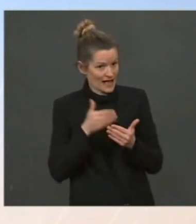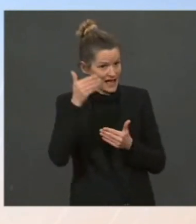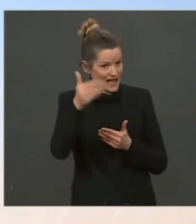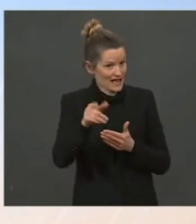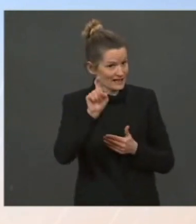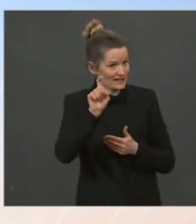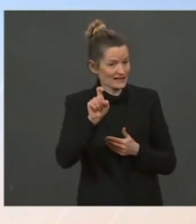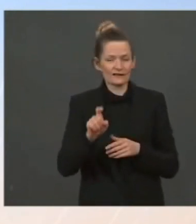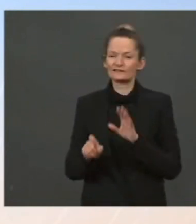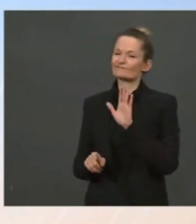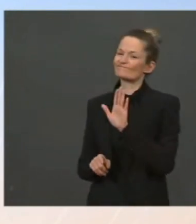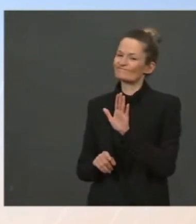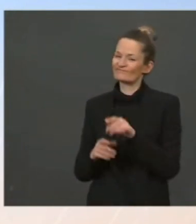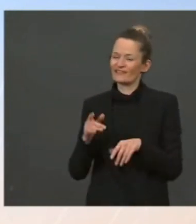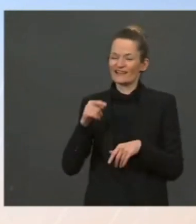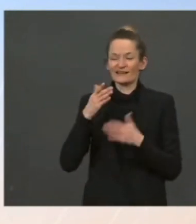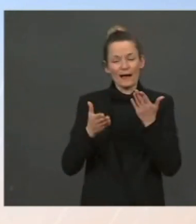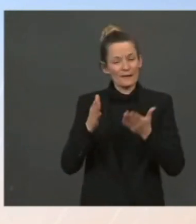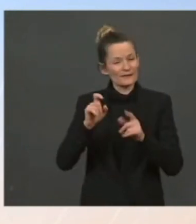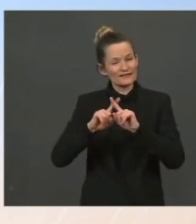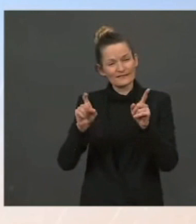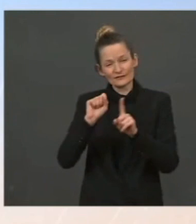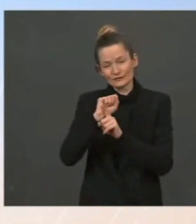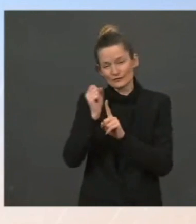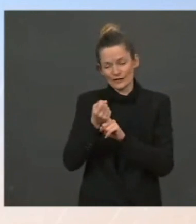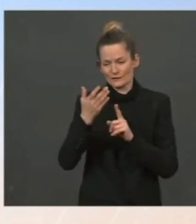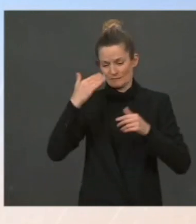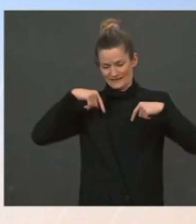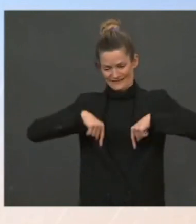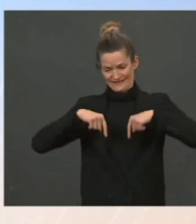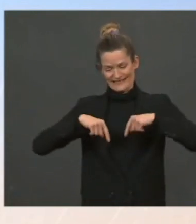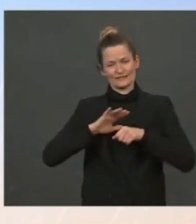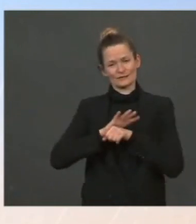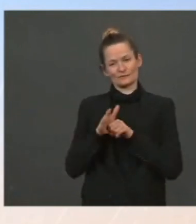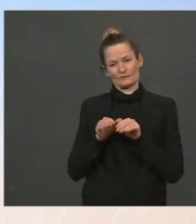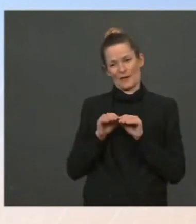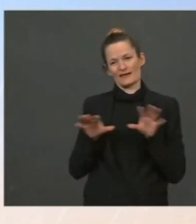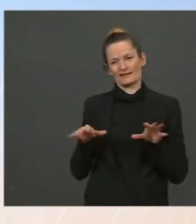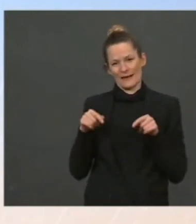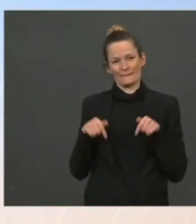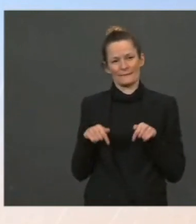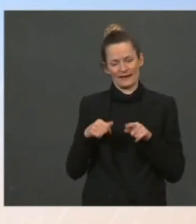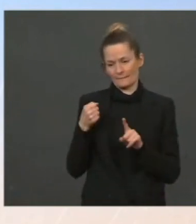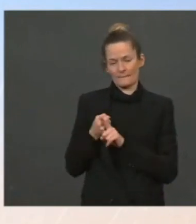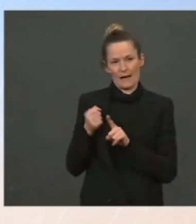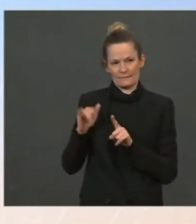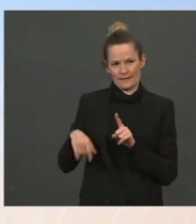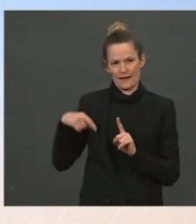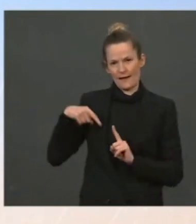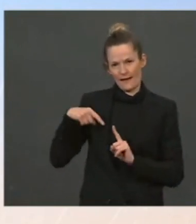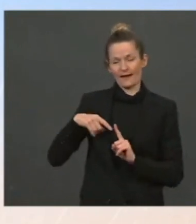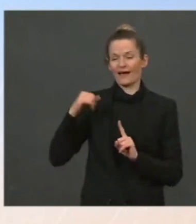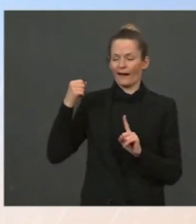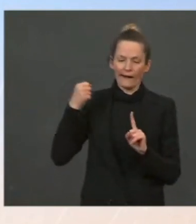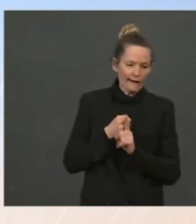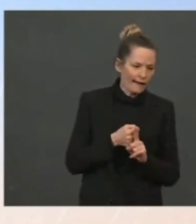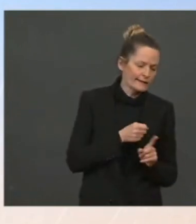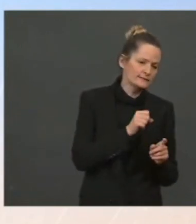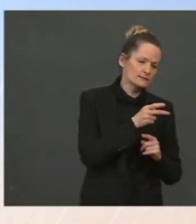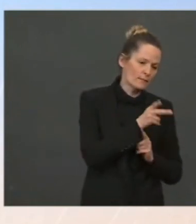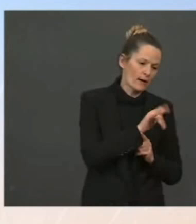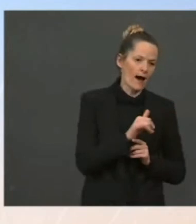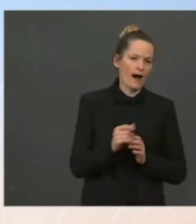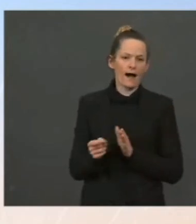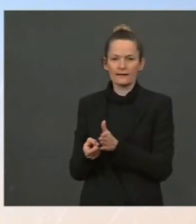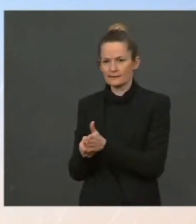And so we have a very unusual mismatch between supply and demand. I do know that the president has got a lot